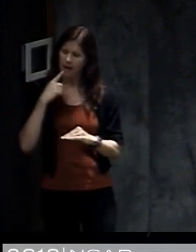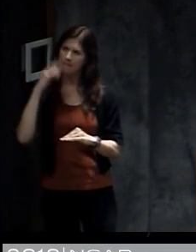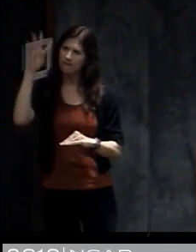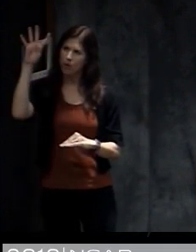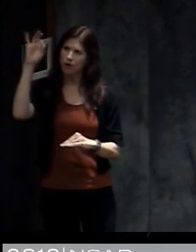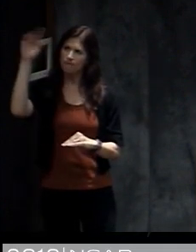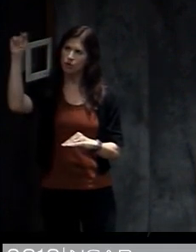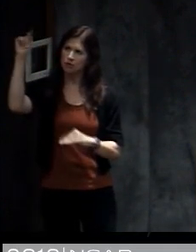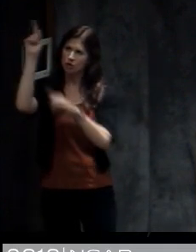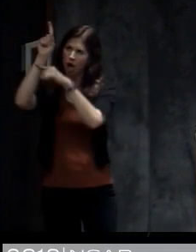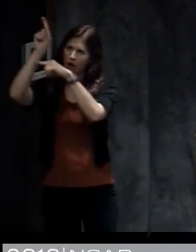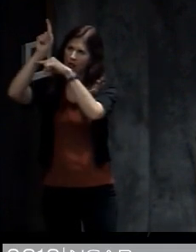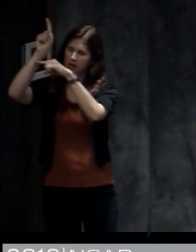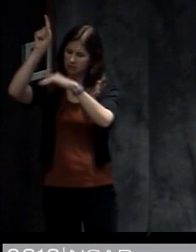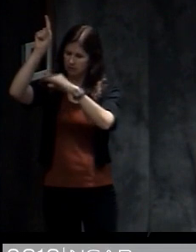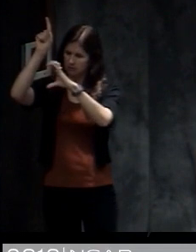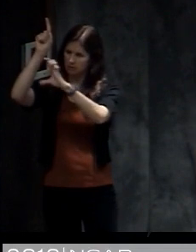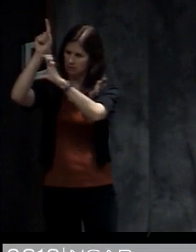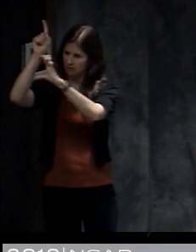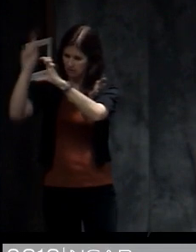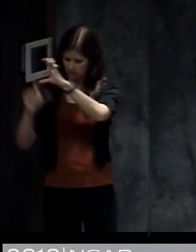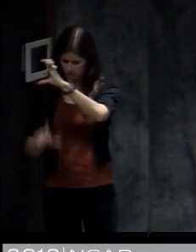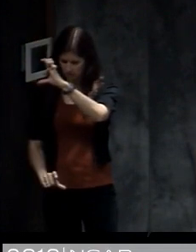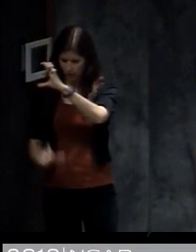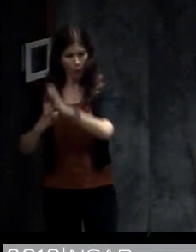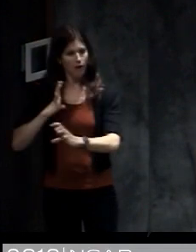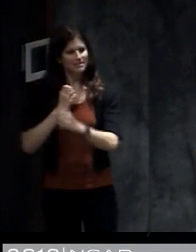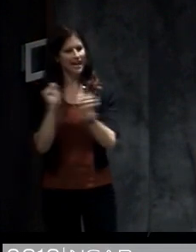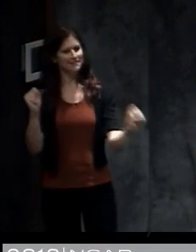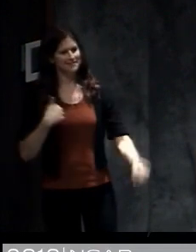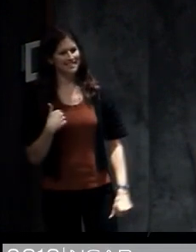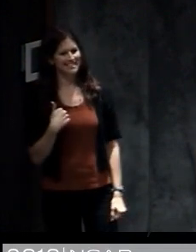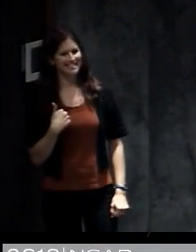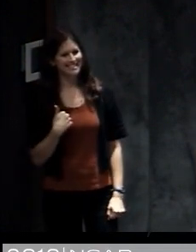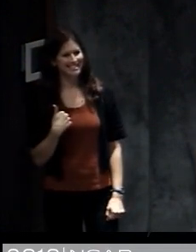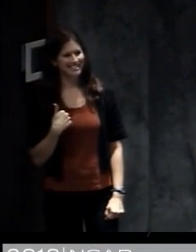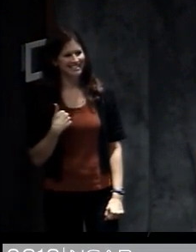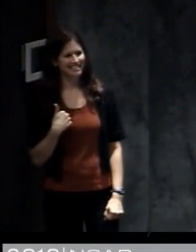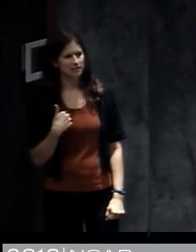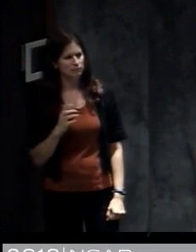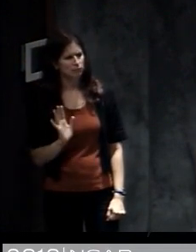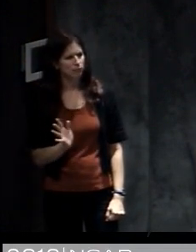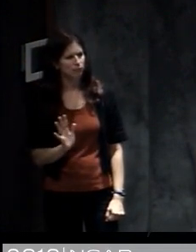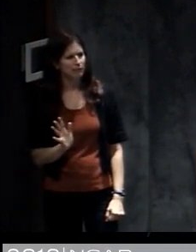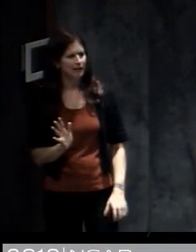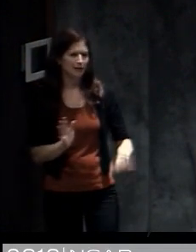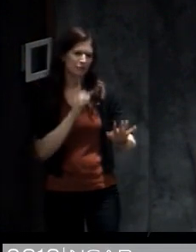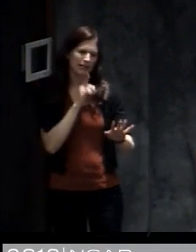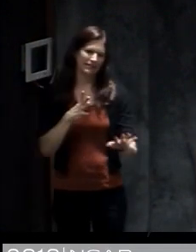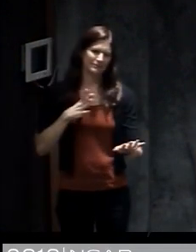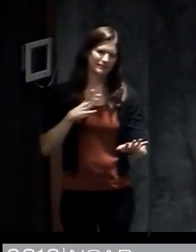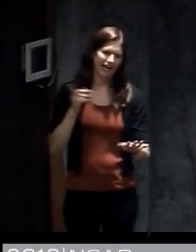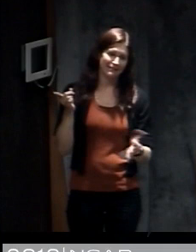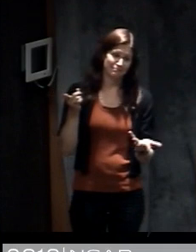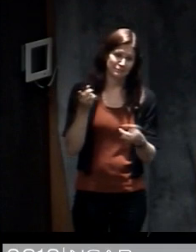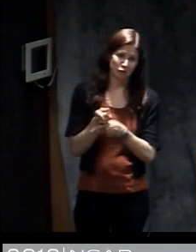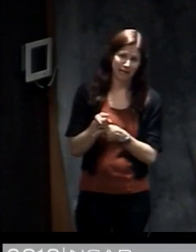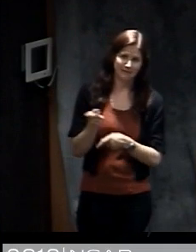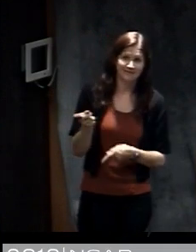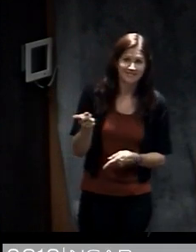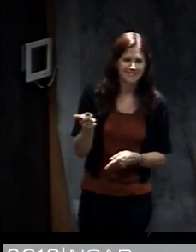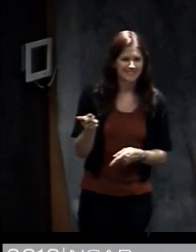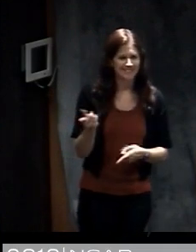You know, so people are really thinking about information and making those kinds of decisions. And he was fine. So he was right, I guess.